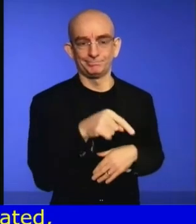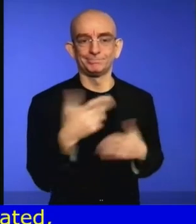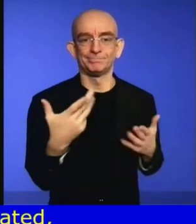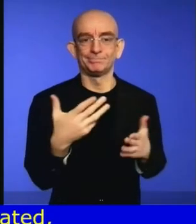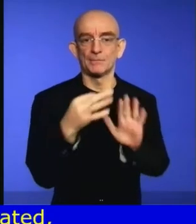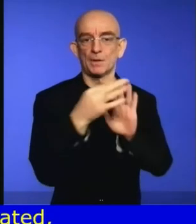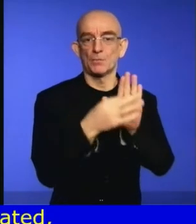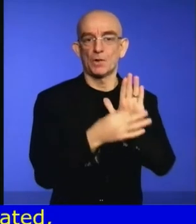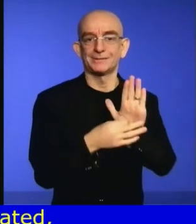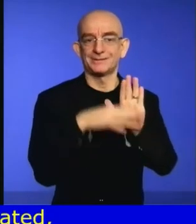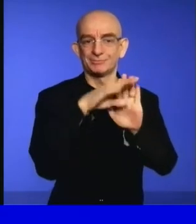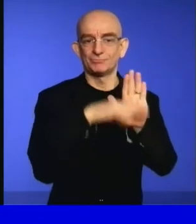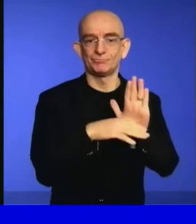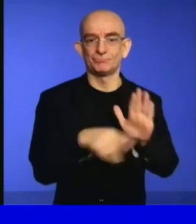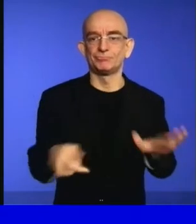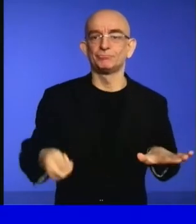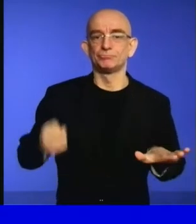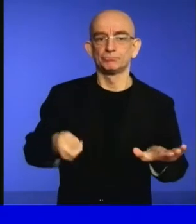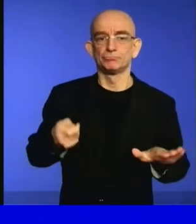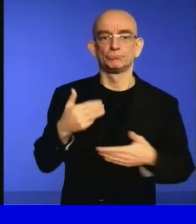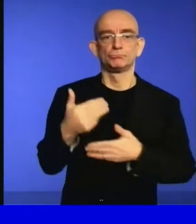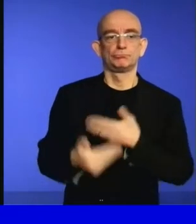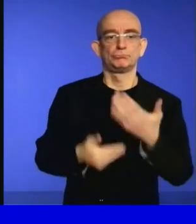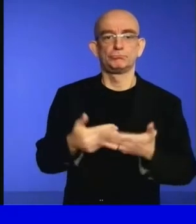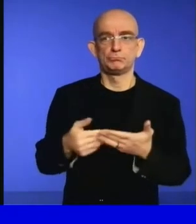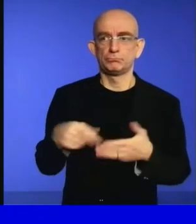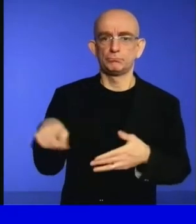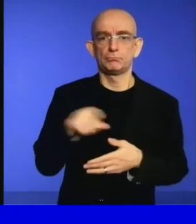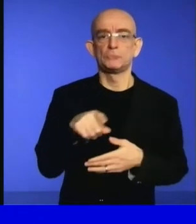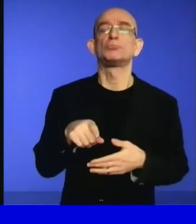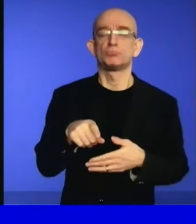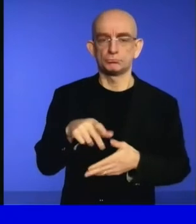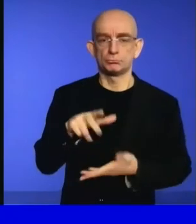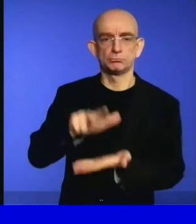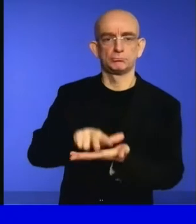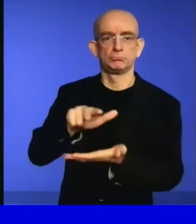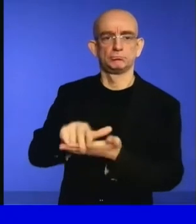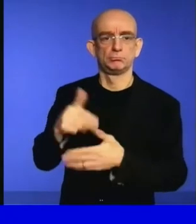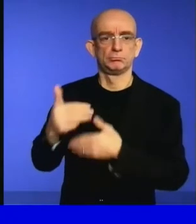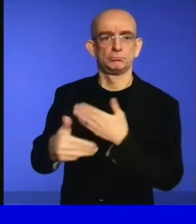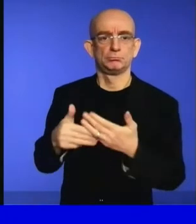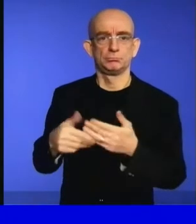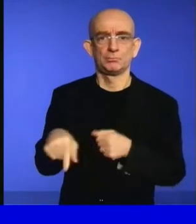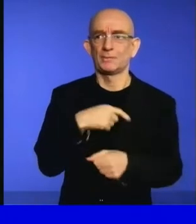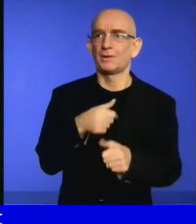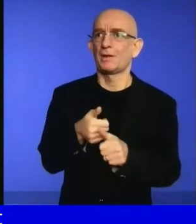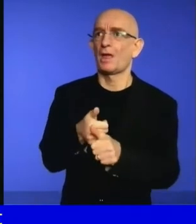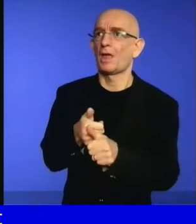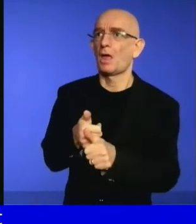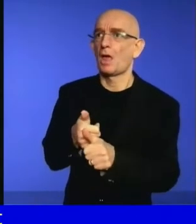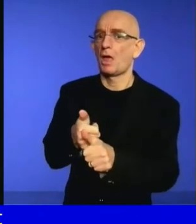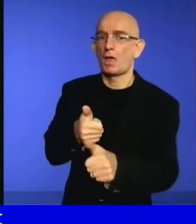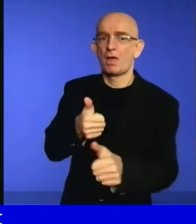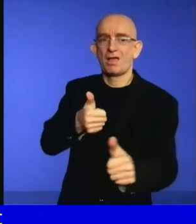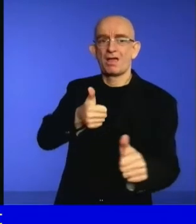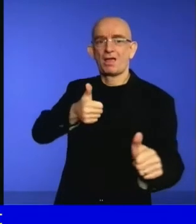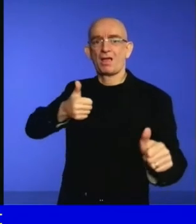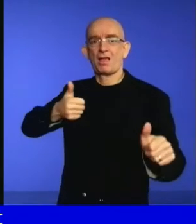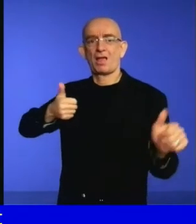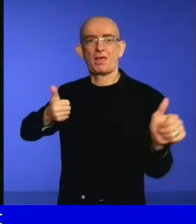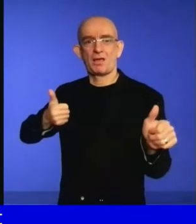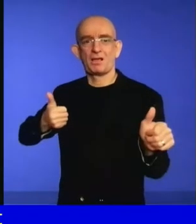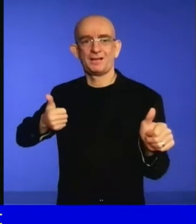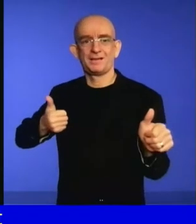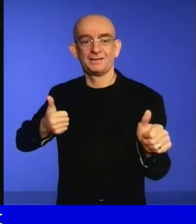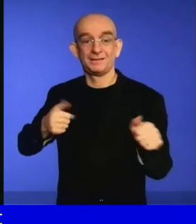is not our equality. This decision represents a party at the best and